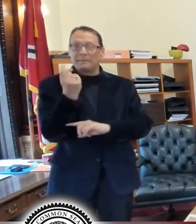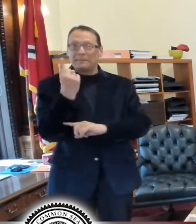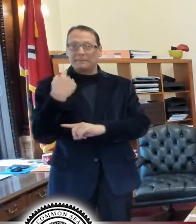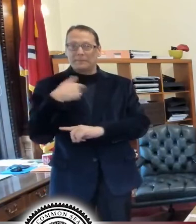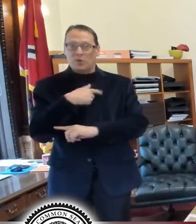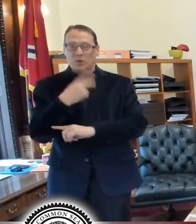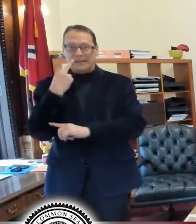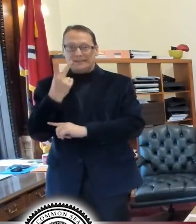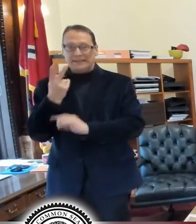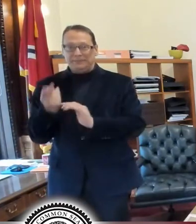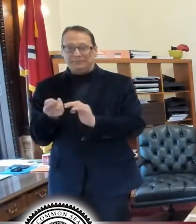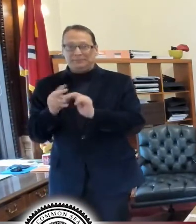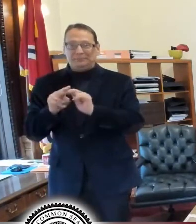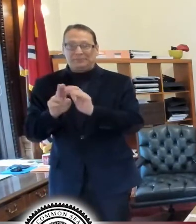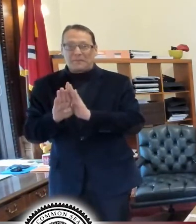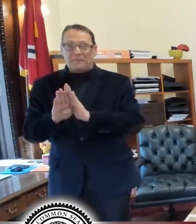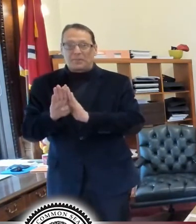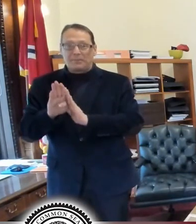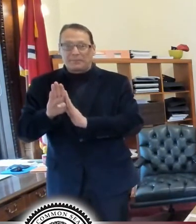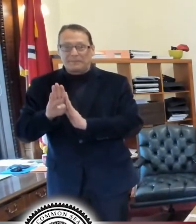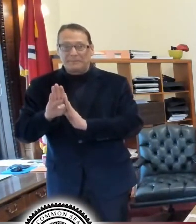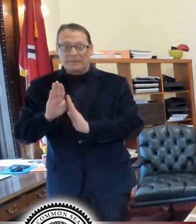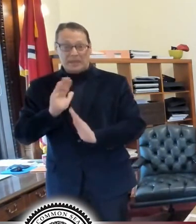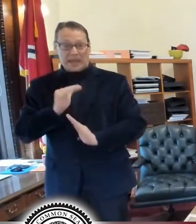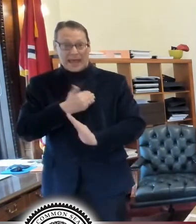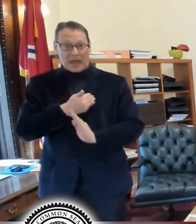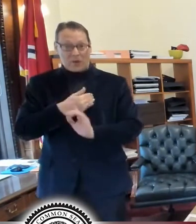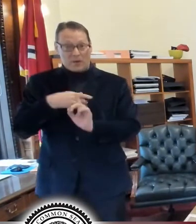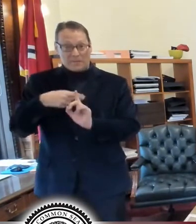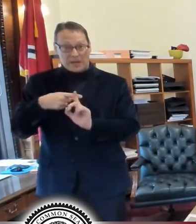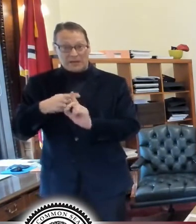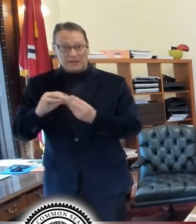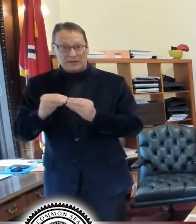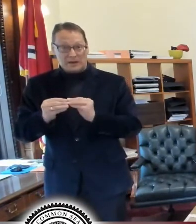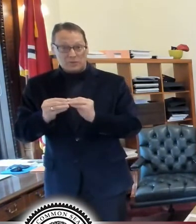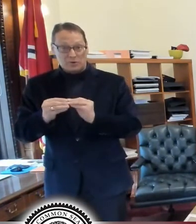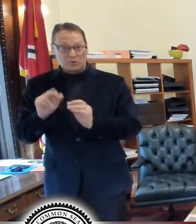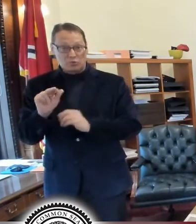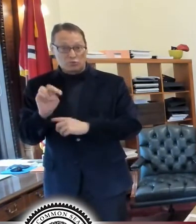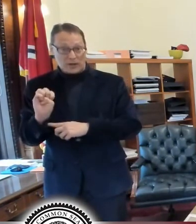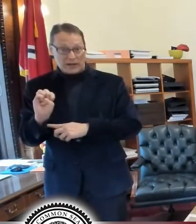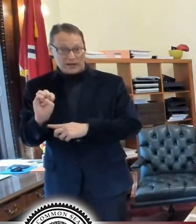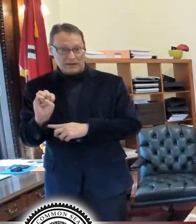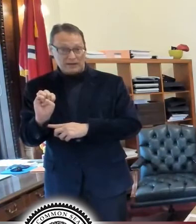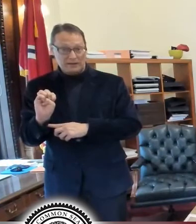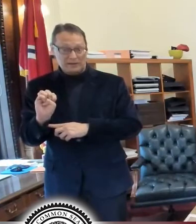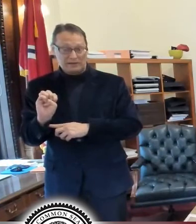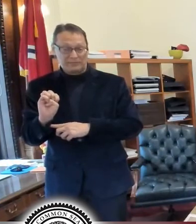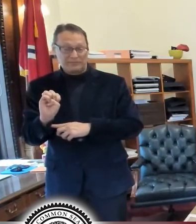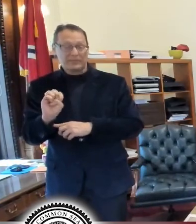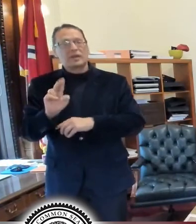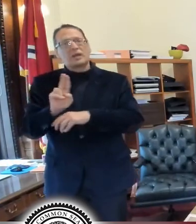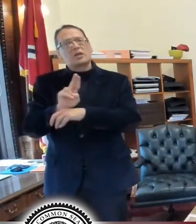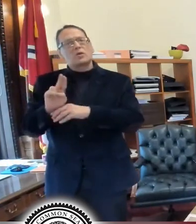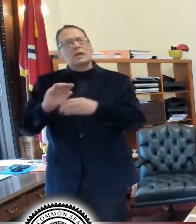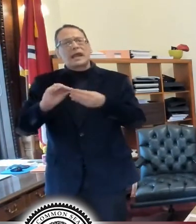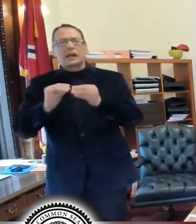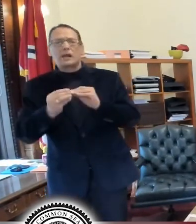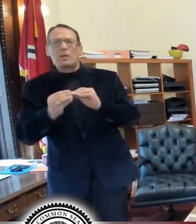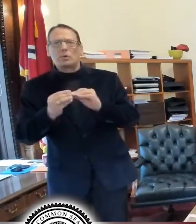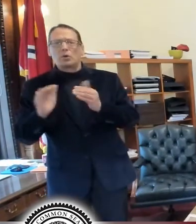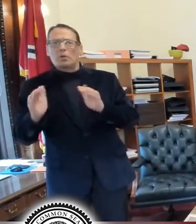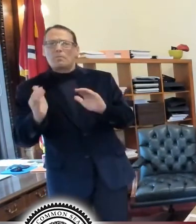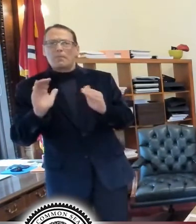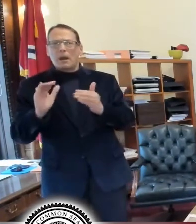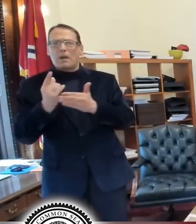a bump up our positivity rate in the city. As of a week ago, we use the number as of a week